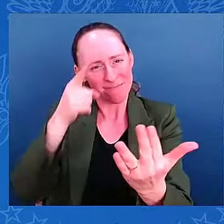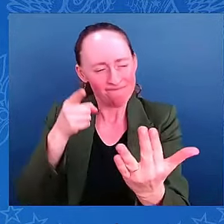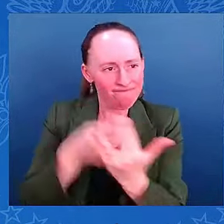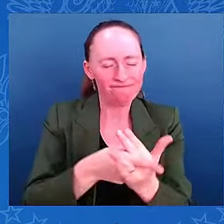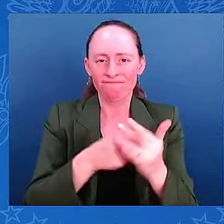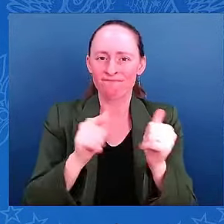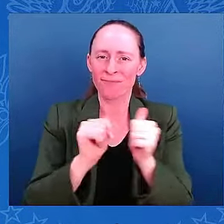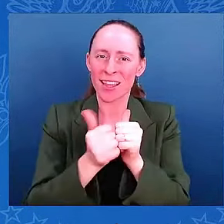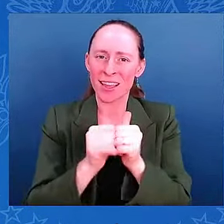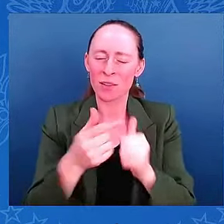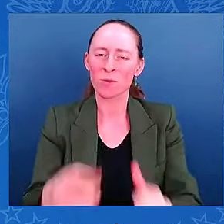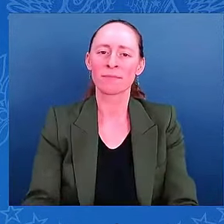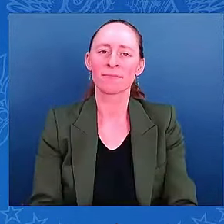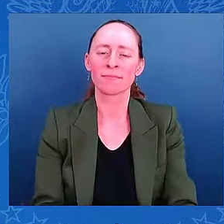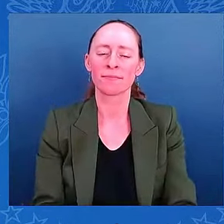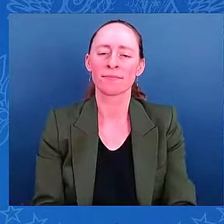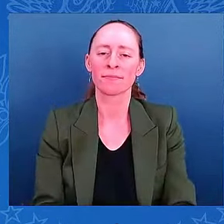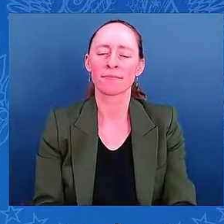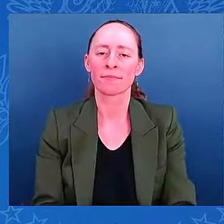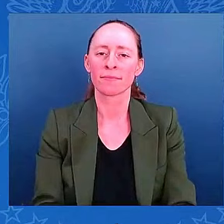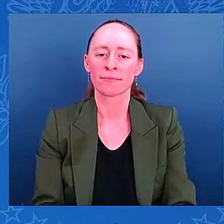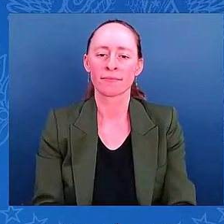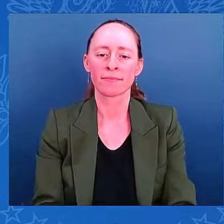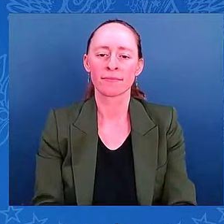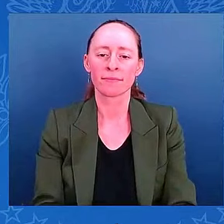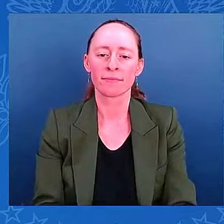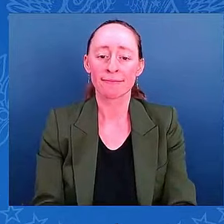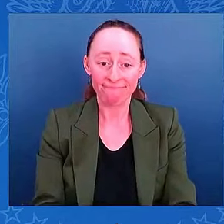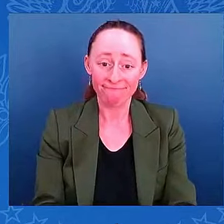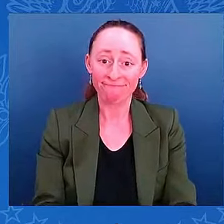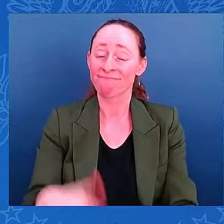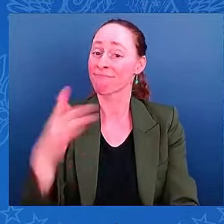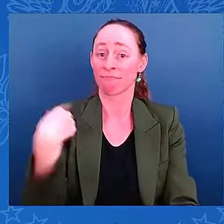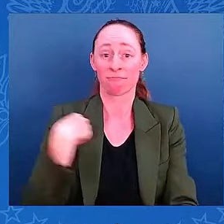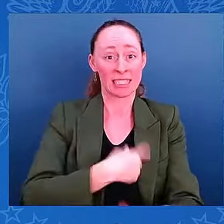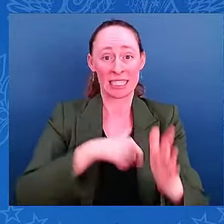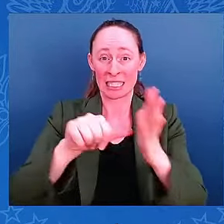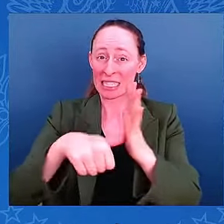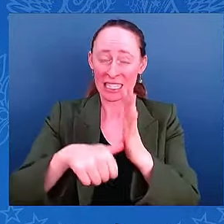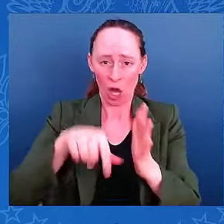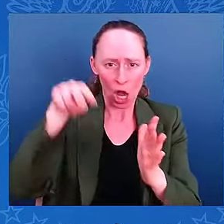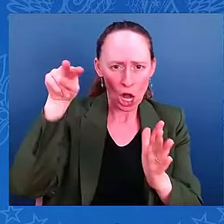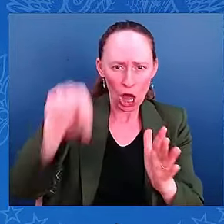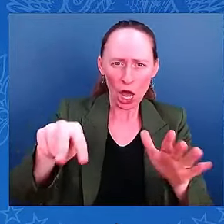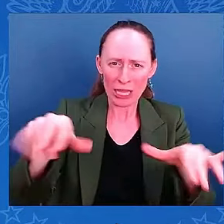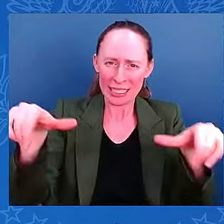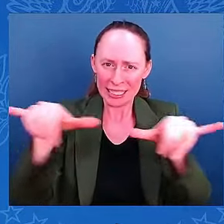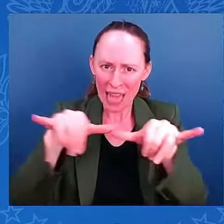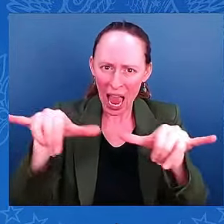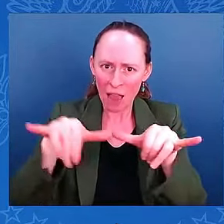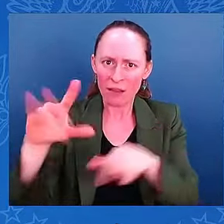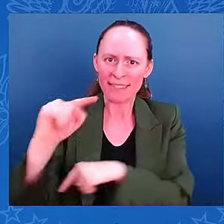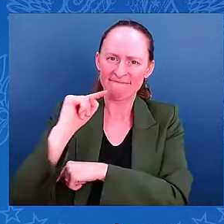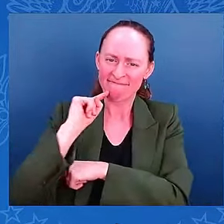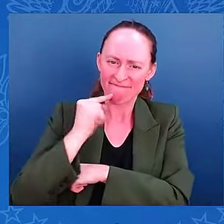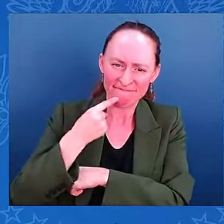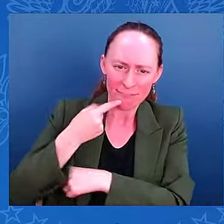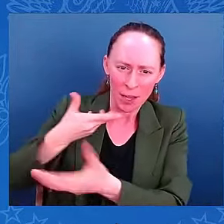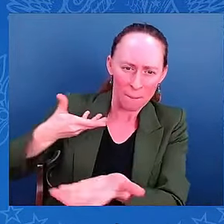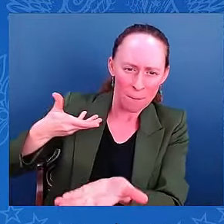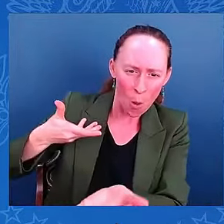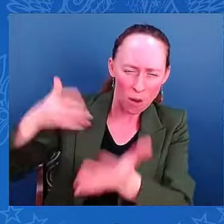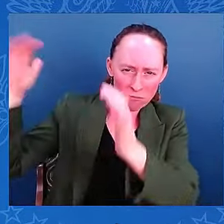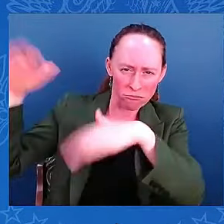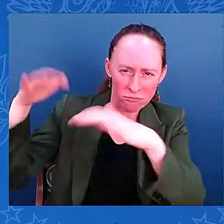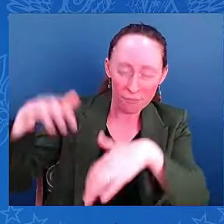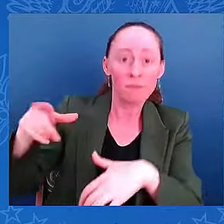size and the intensity of the storm and the direction at which it's approaching, which is unusual and really raises that storm surge risk for the west coast